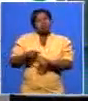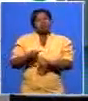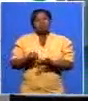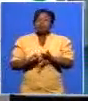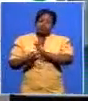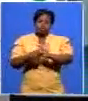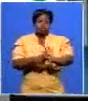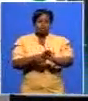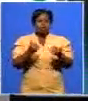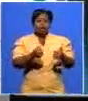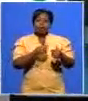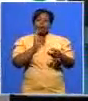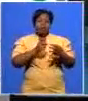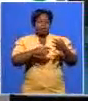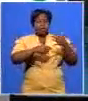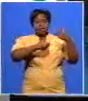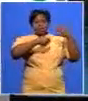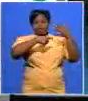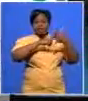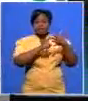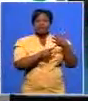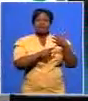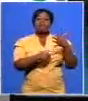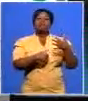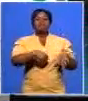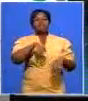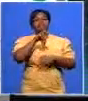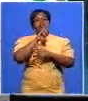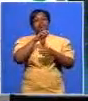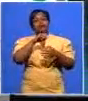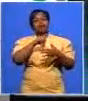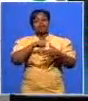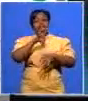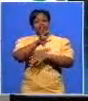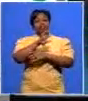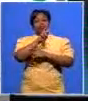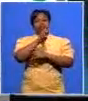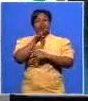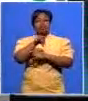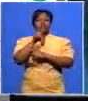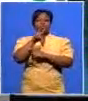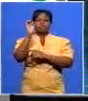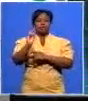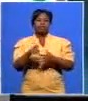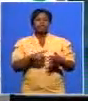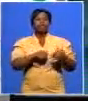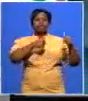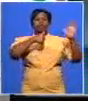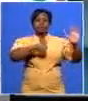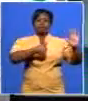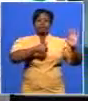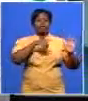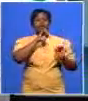moving on cope there we're looking at the top five to six cope in a fifth position with 2.2 percent and the idp